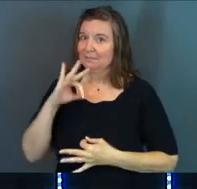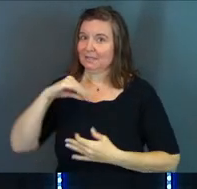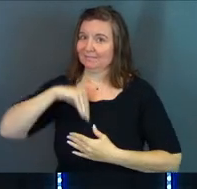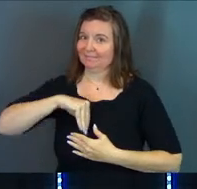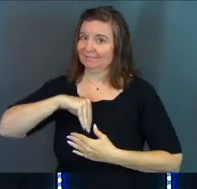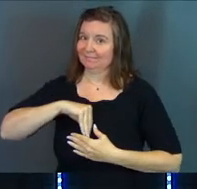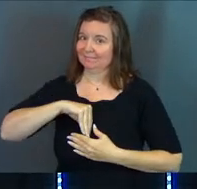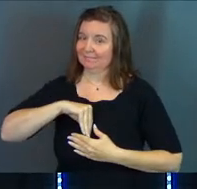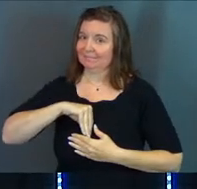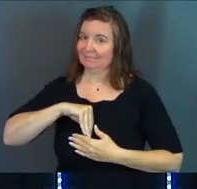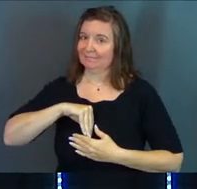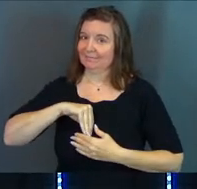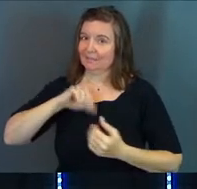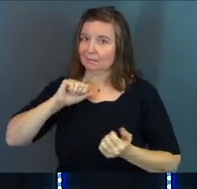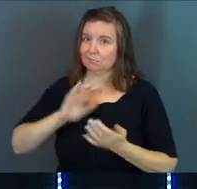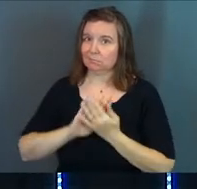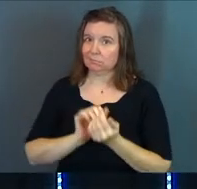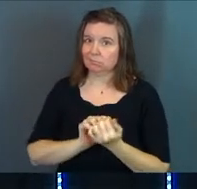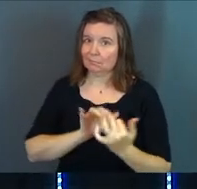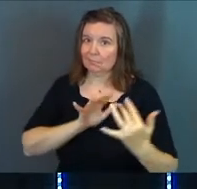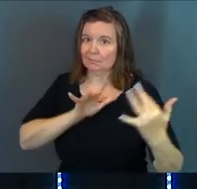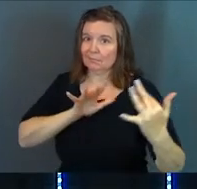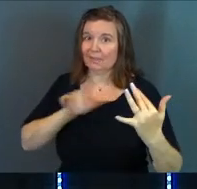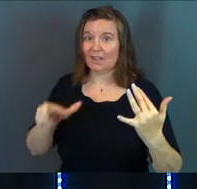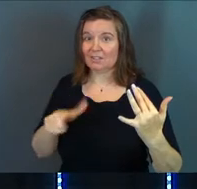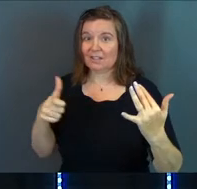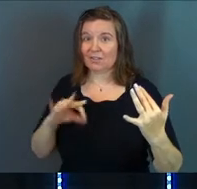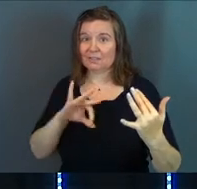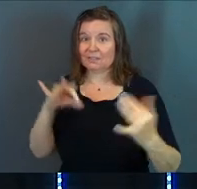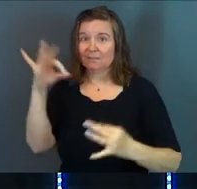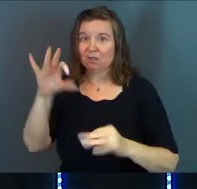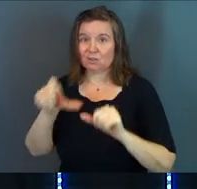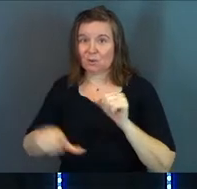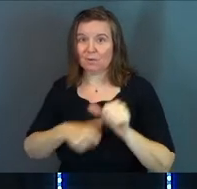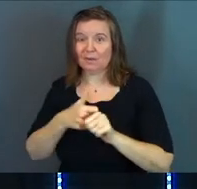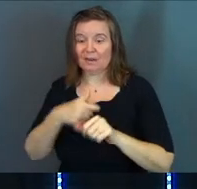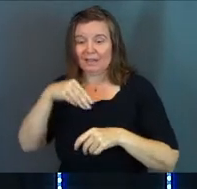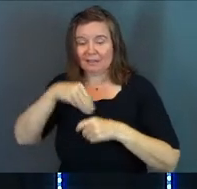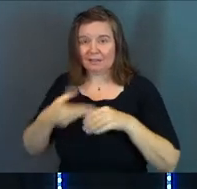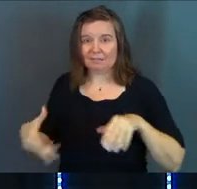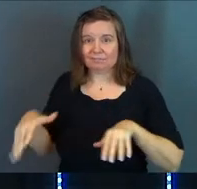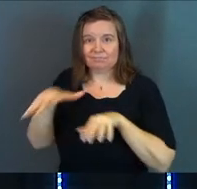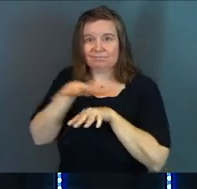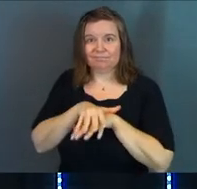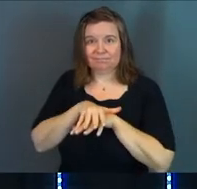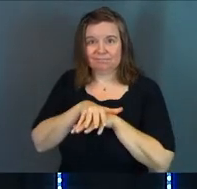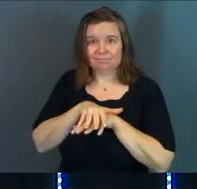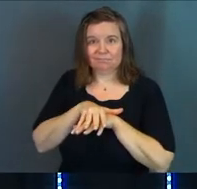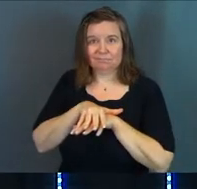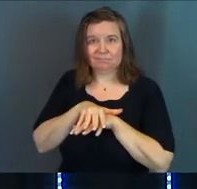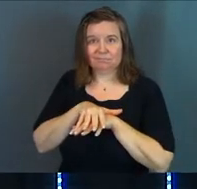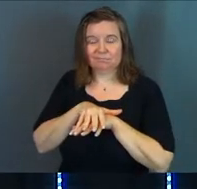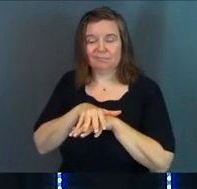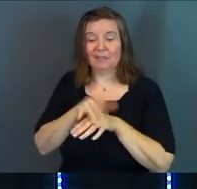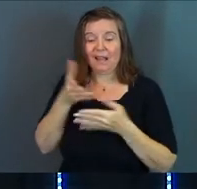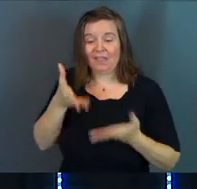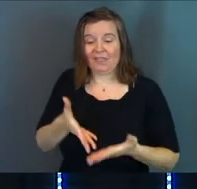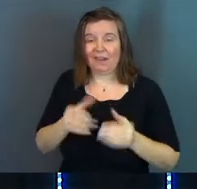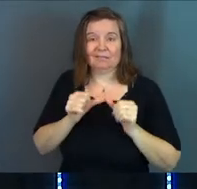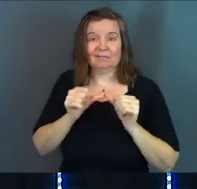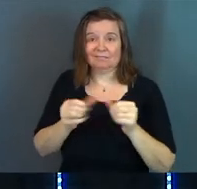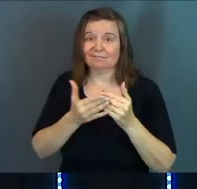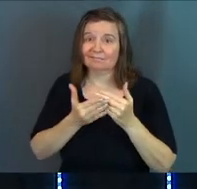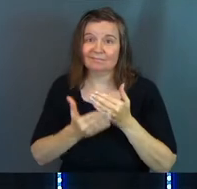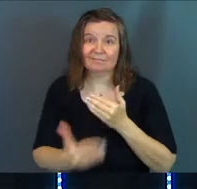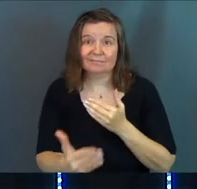They're trying to show you that there's another spiritual realm laid on top of our realm, and it's there all